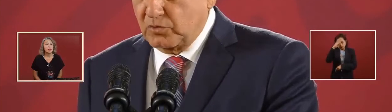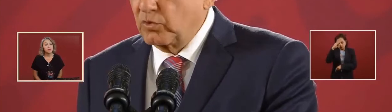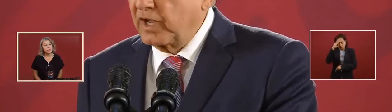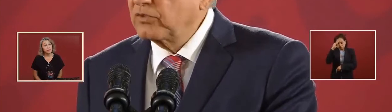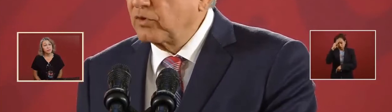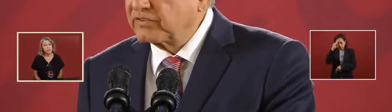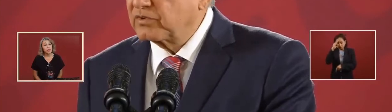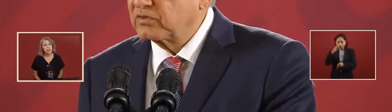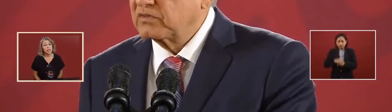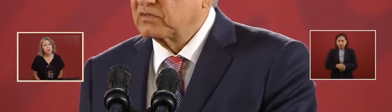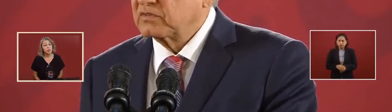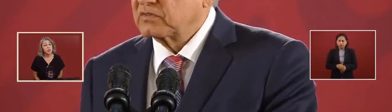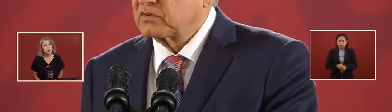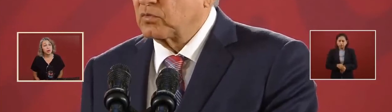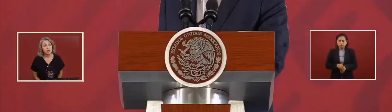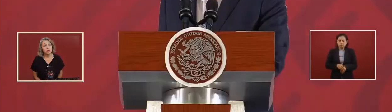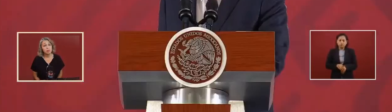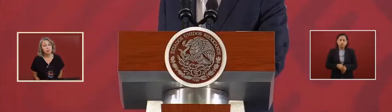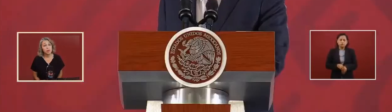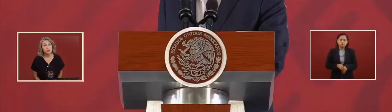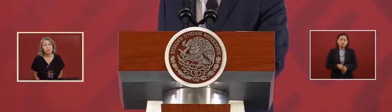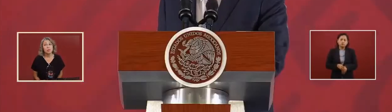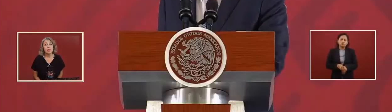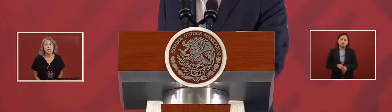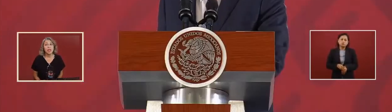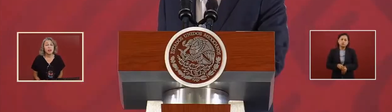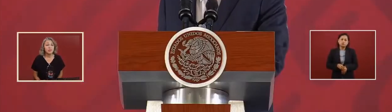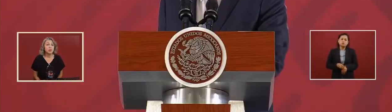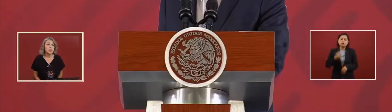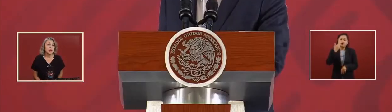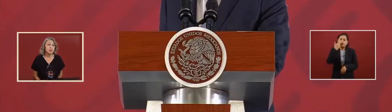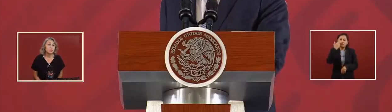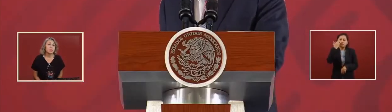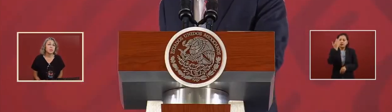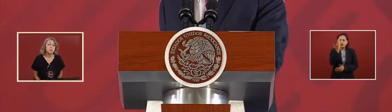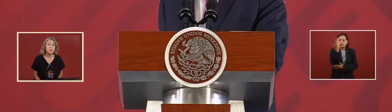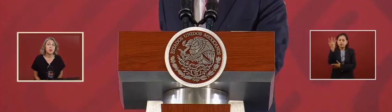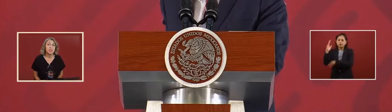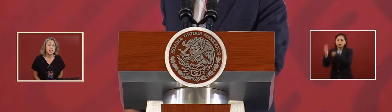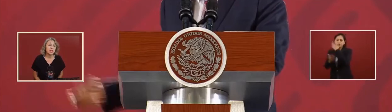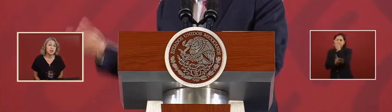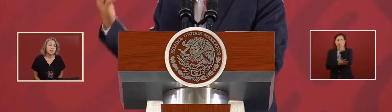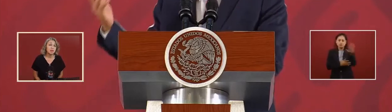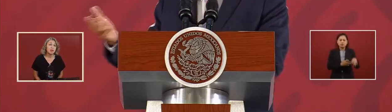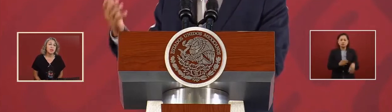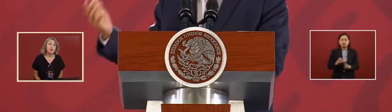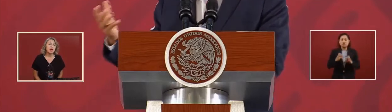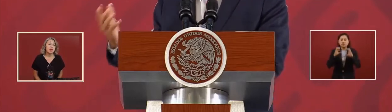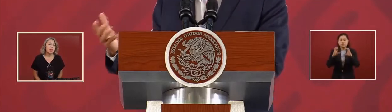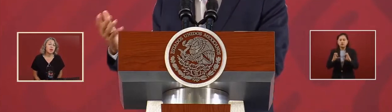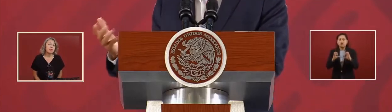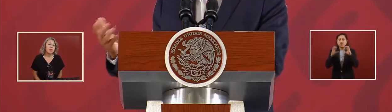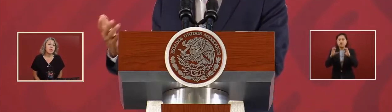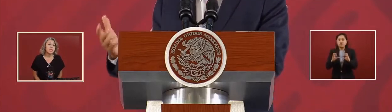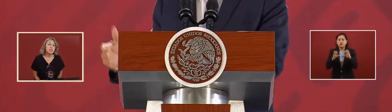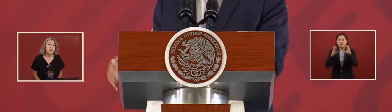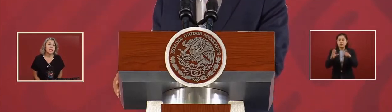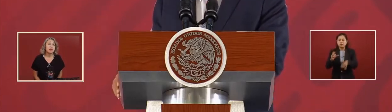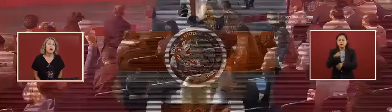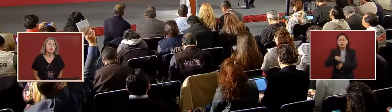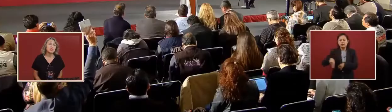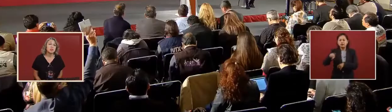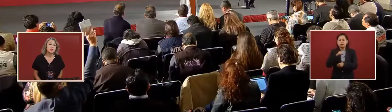being careful with that, protecting our forests and also planting trees.